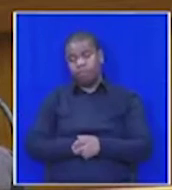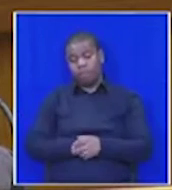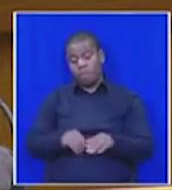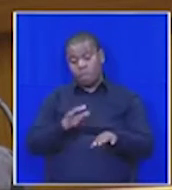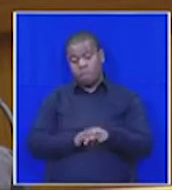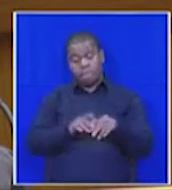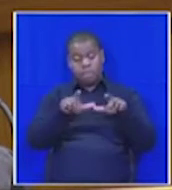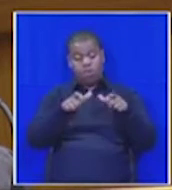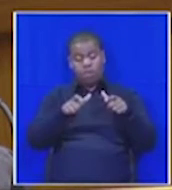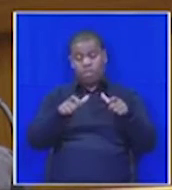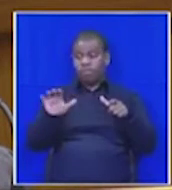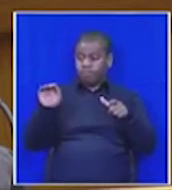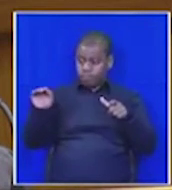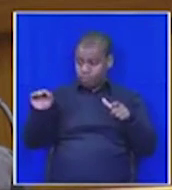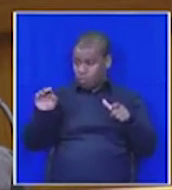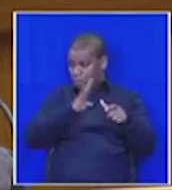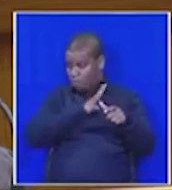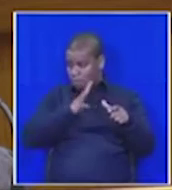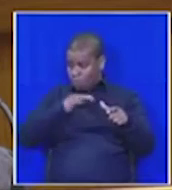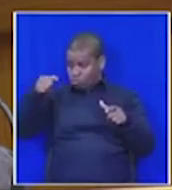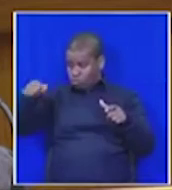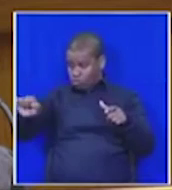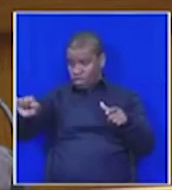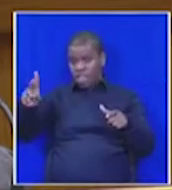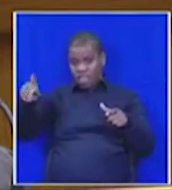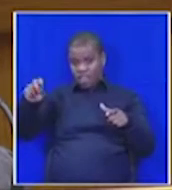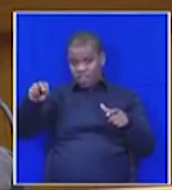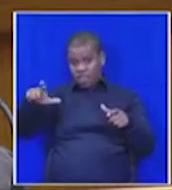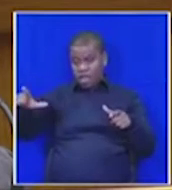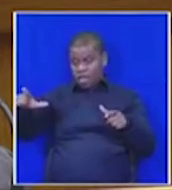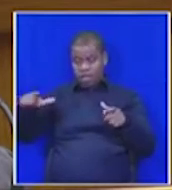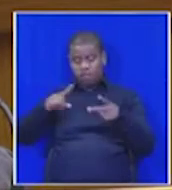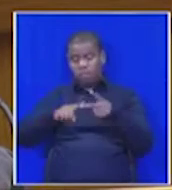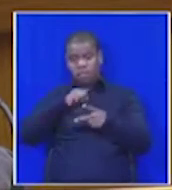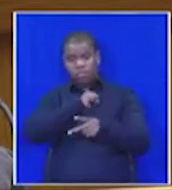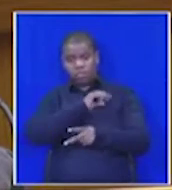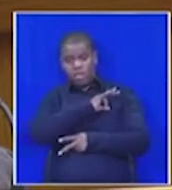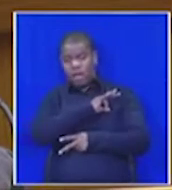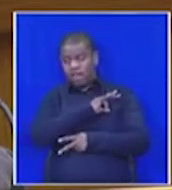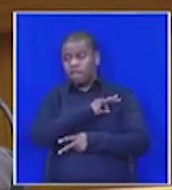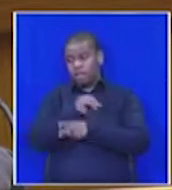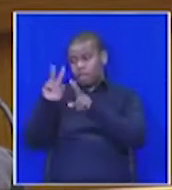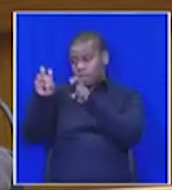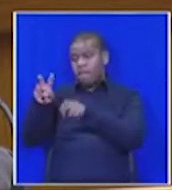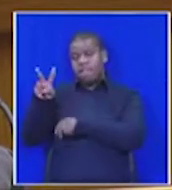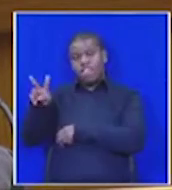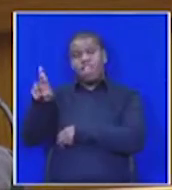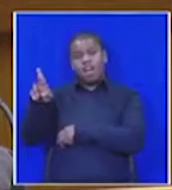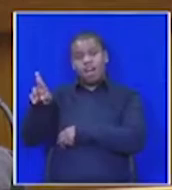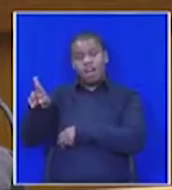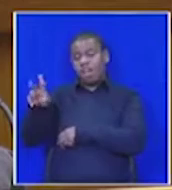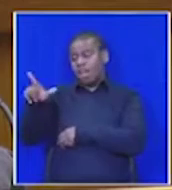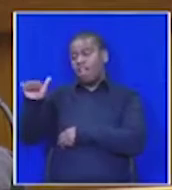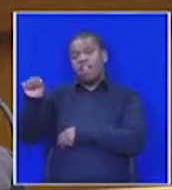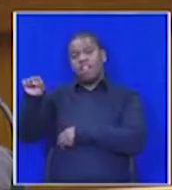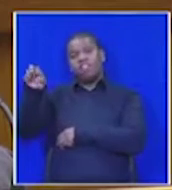committee with the DENEL board chairperson and officials over the VR laser issue is a case